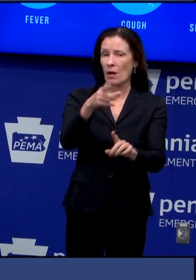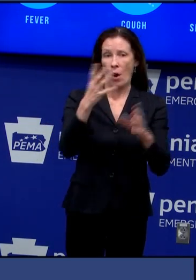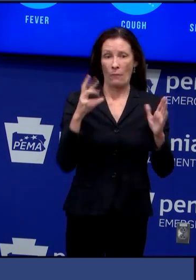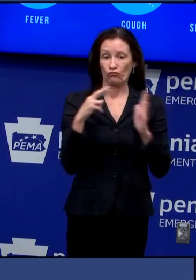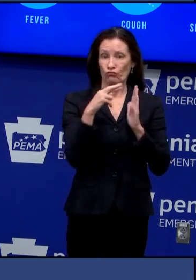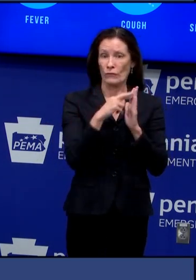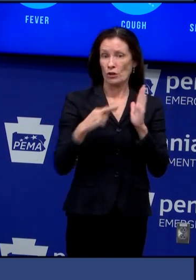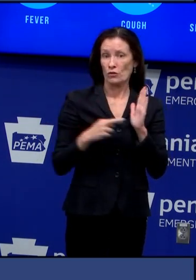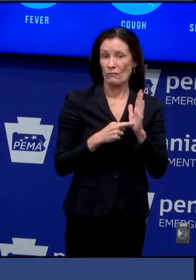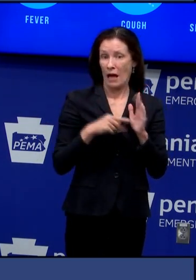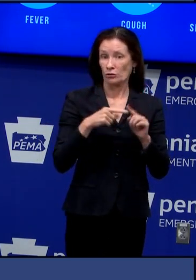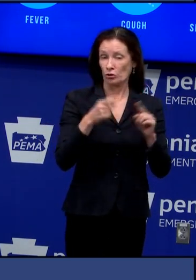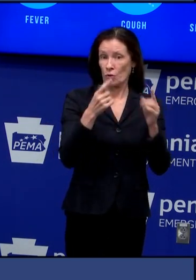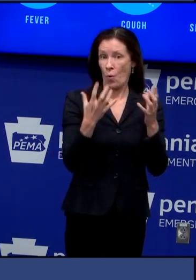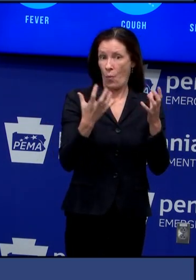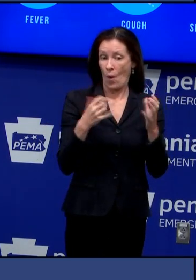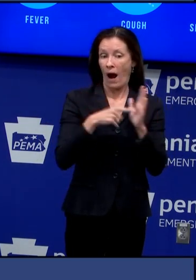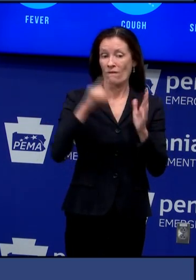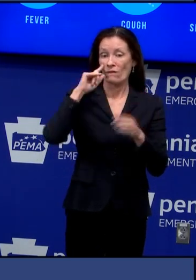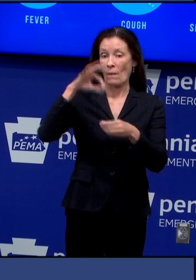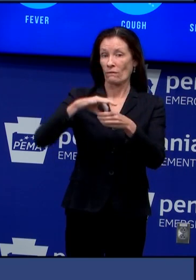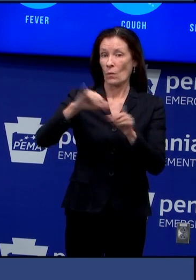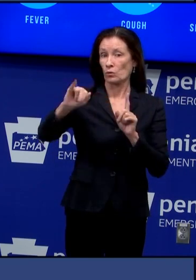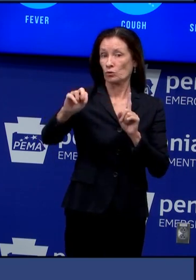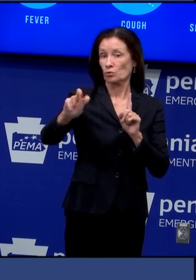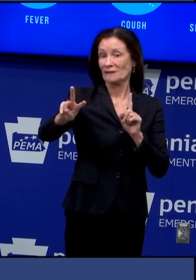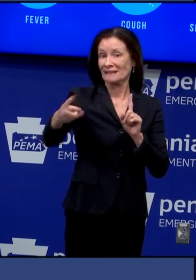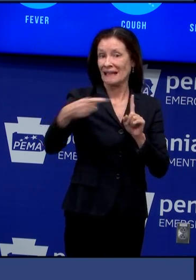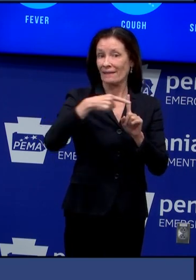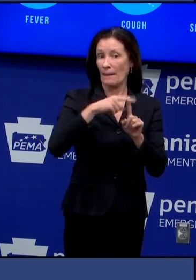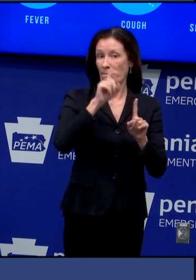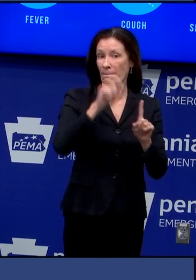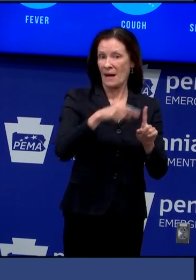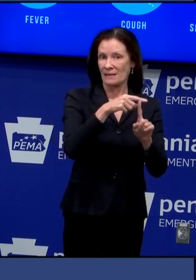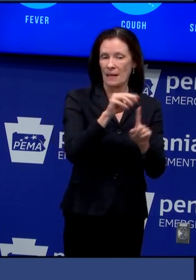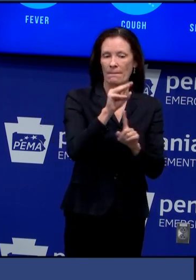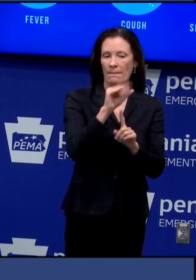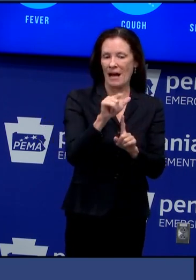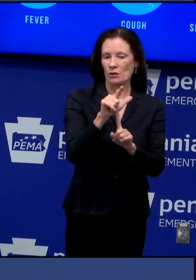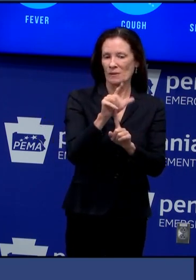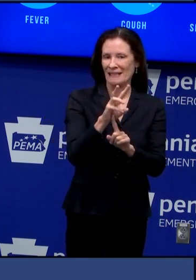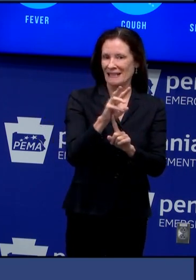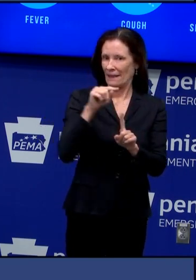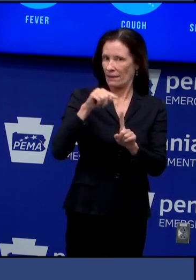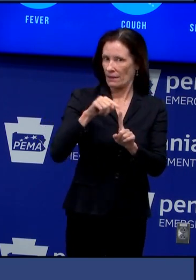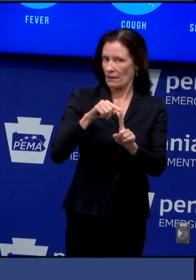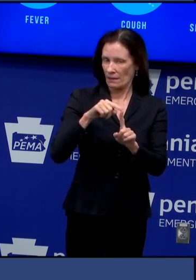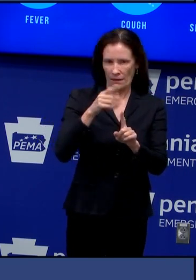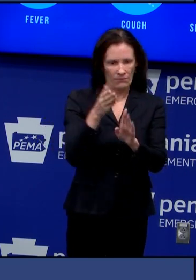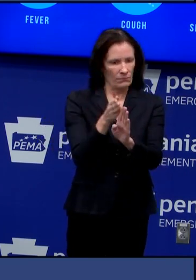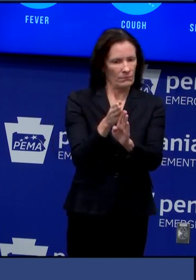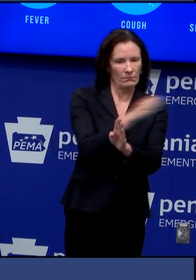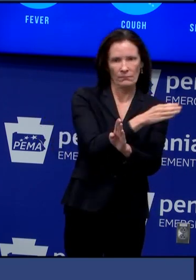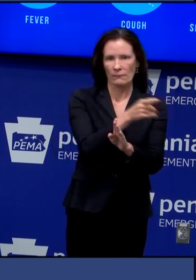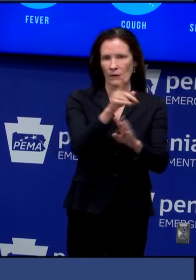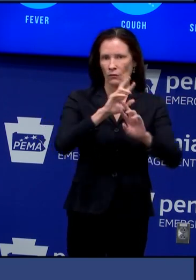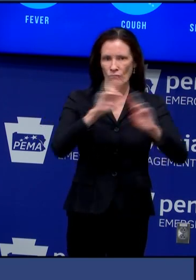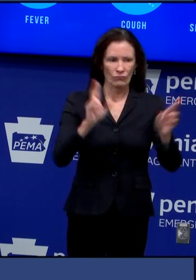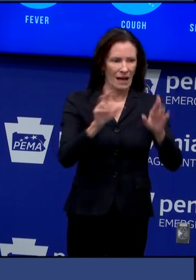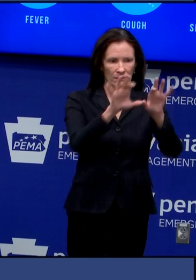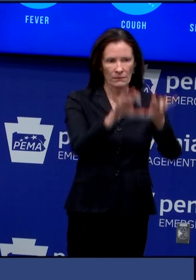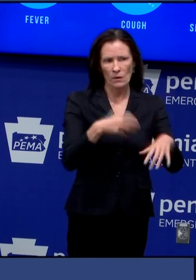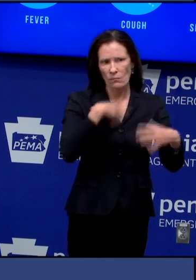-in ballot for the June 2nd primary is 5 p.m. on May 26th however I strongly encourage